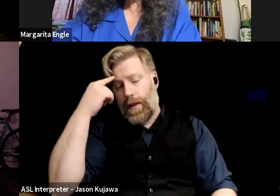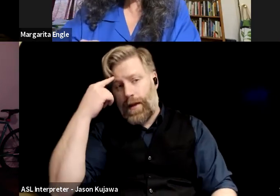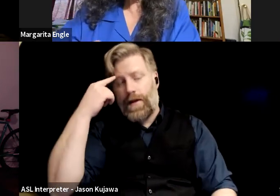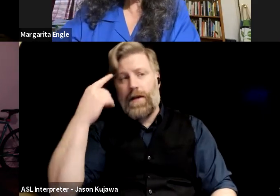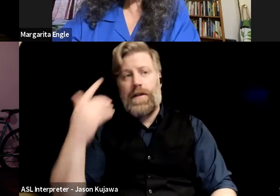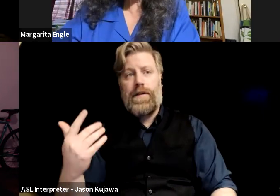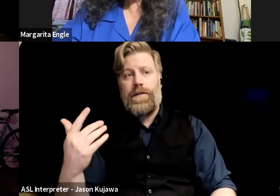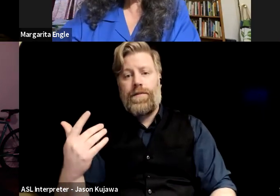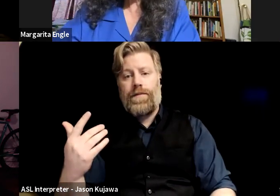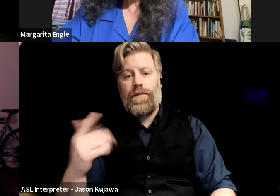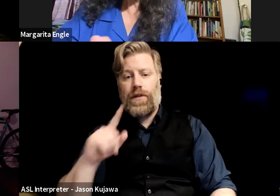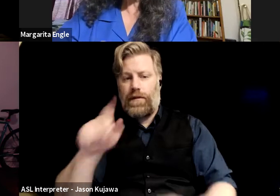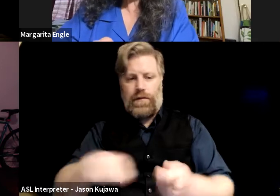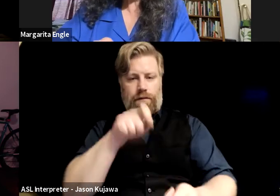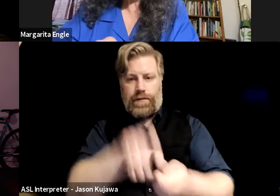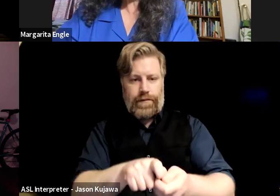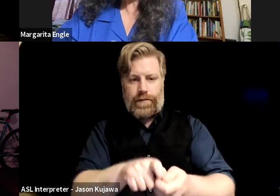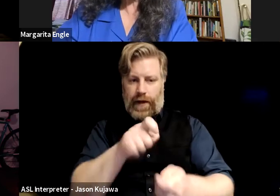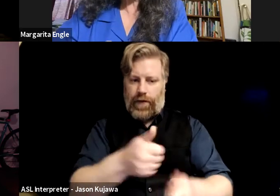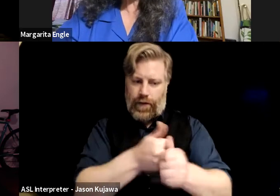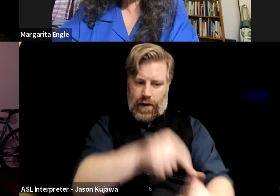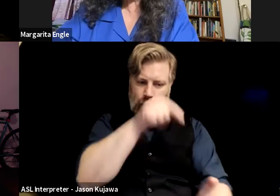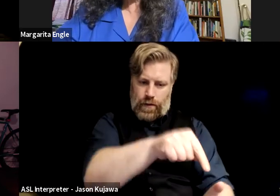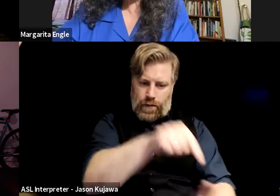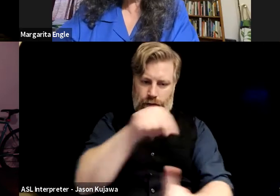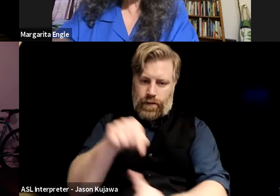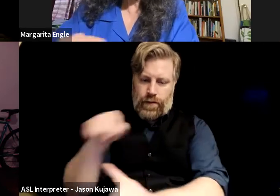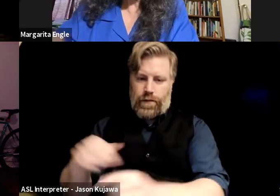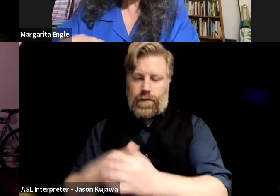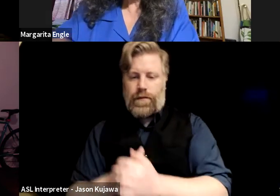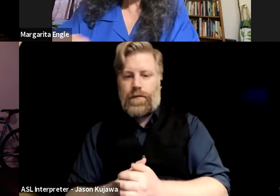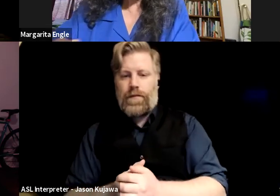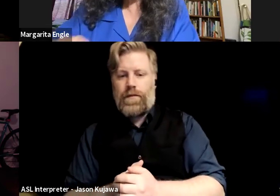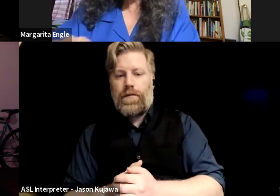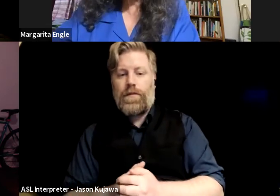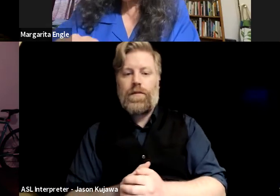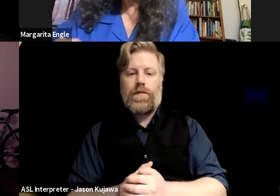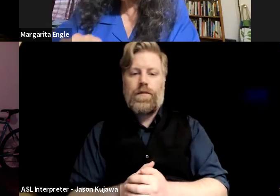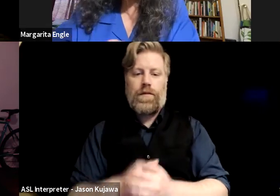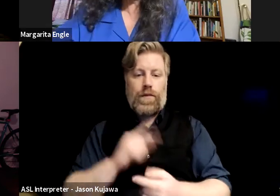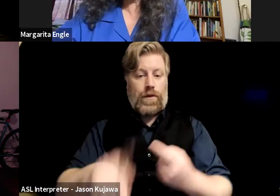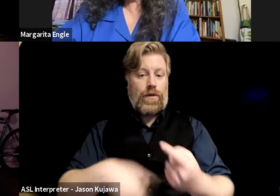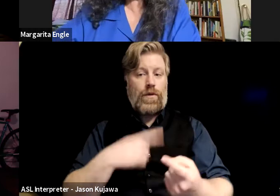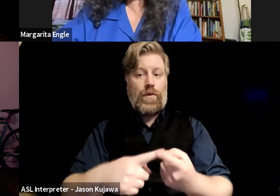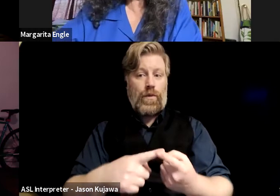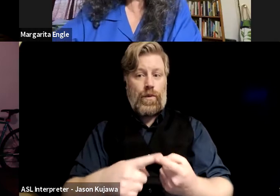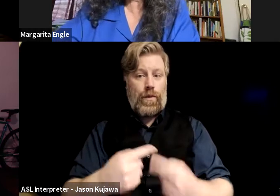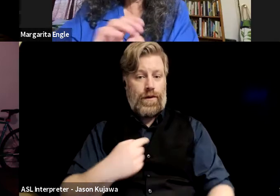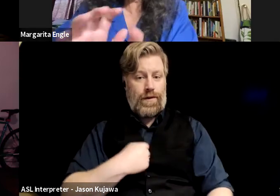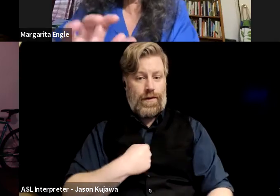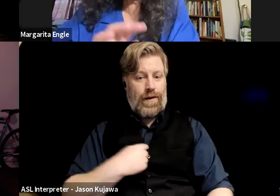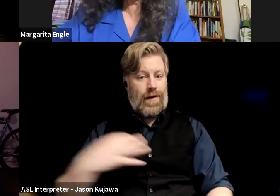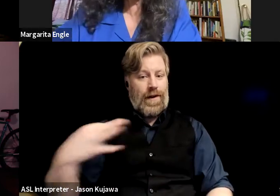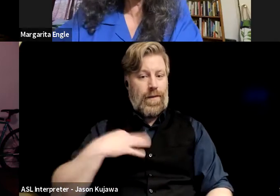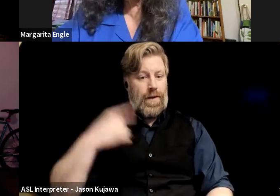just pigeonholes, like, when I had, when I went to fill out my, you know, application for a COVID vaccine,